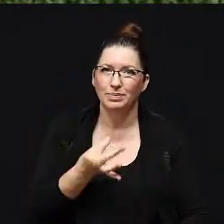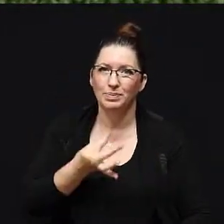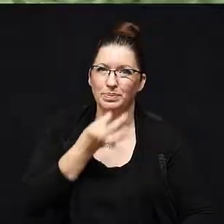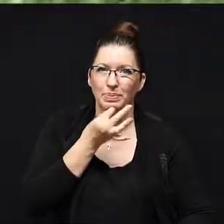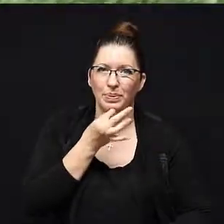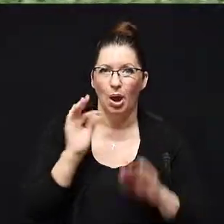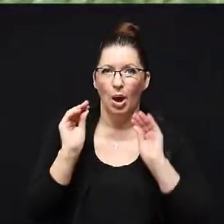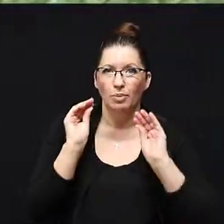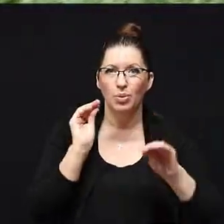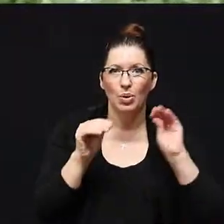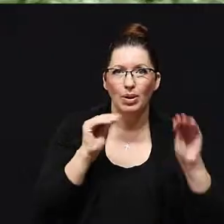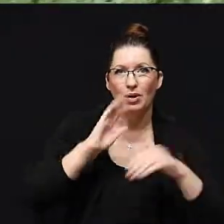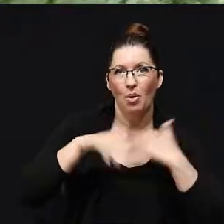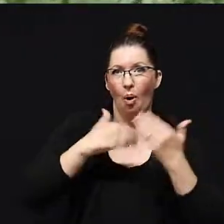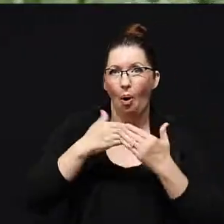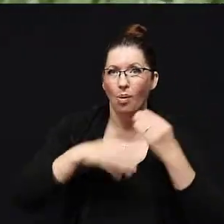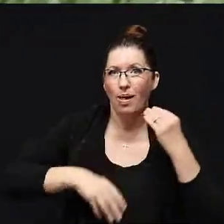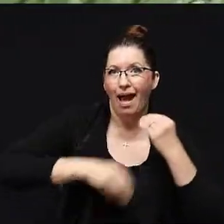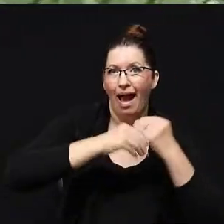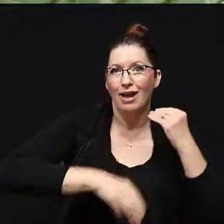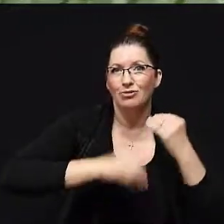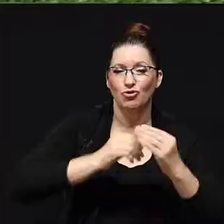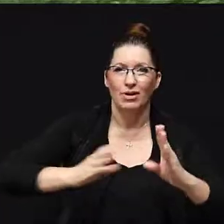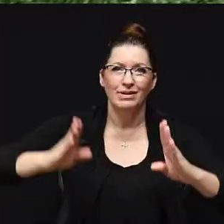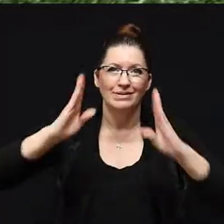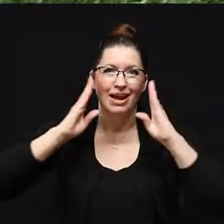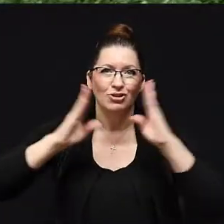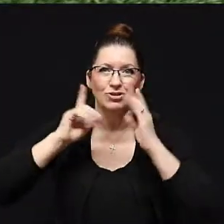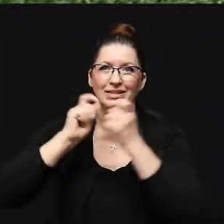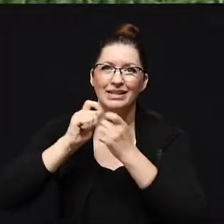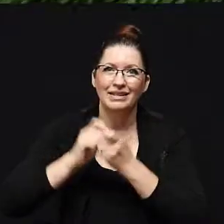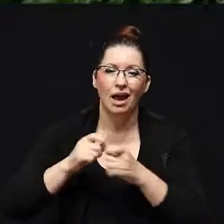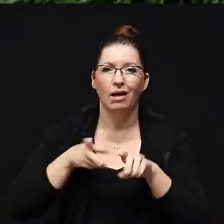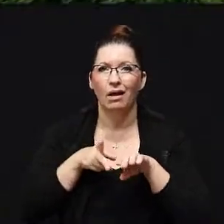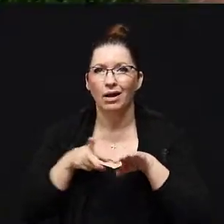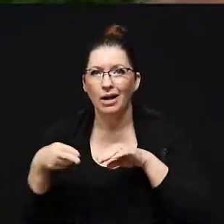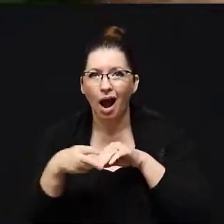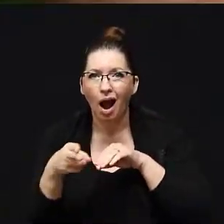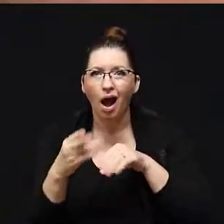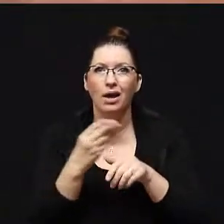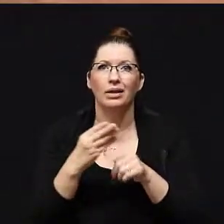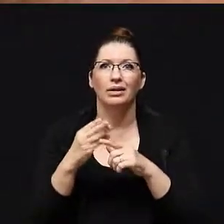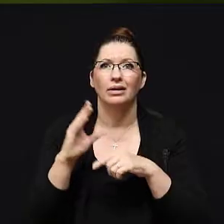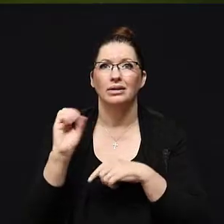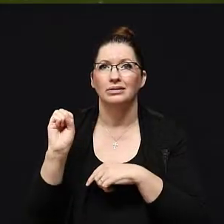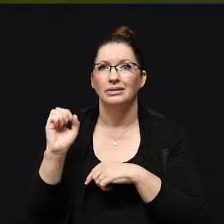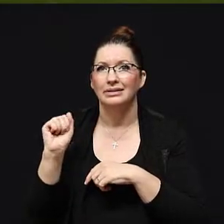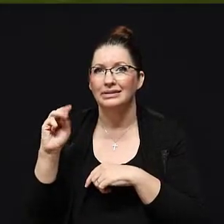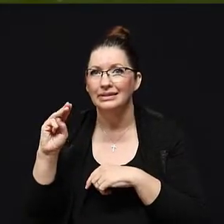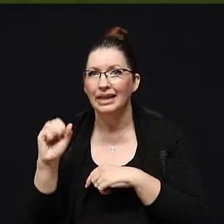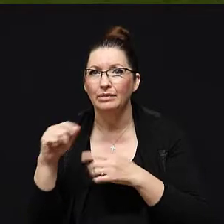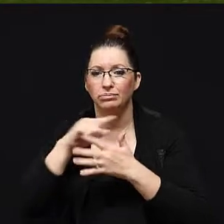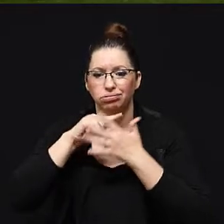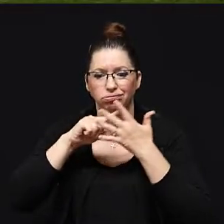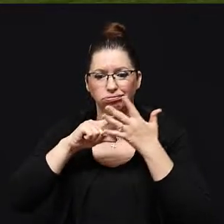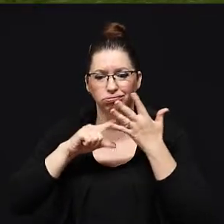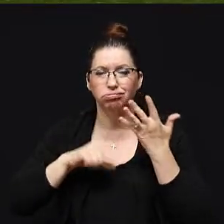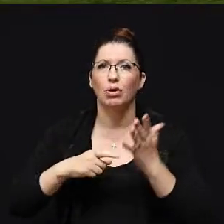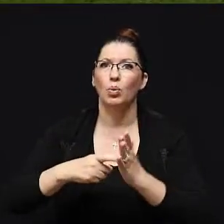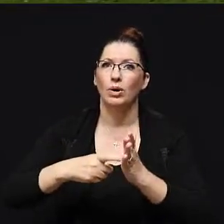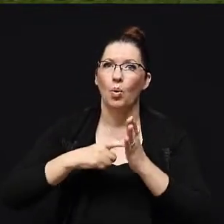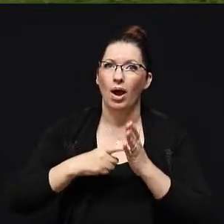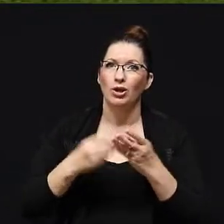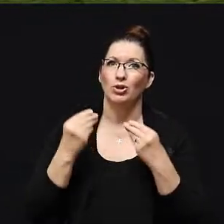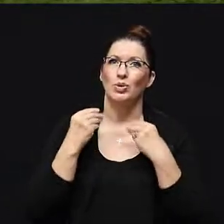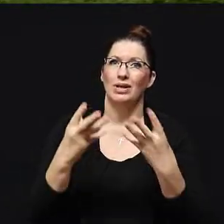all the extra attention to detail when it comes to cutting in the edges, doing the seams, and doing all the things necessary to give you